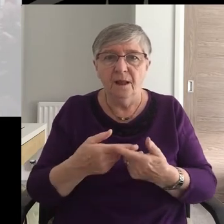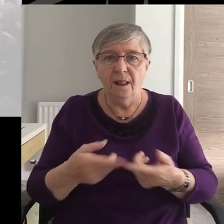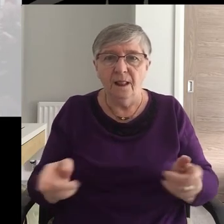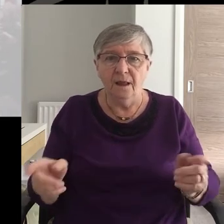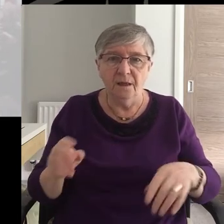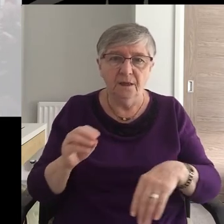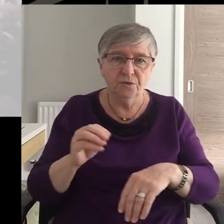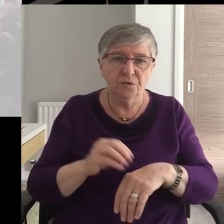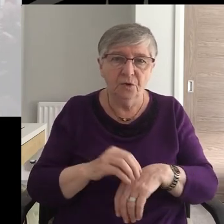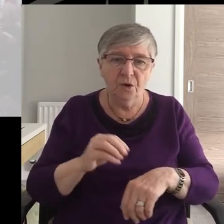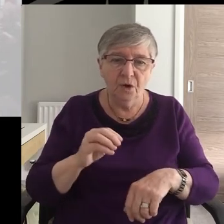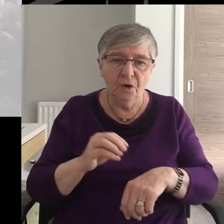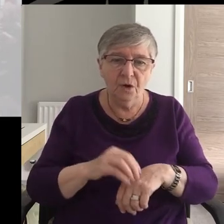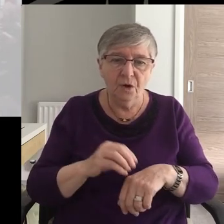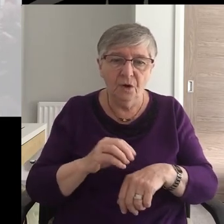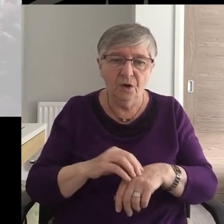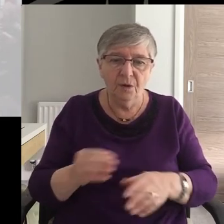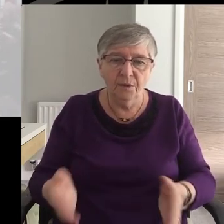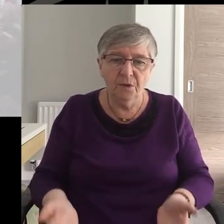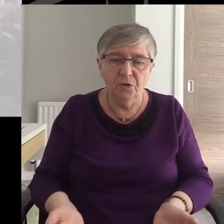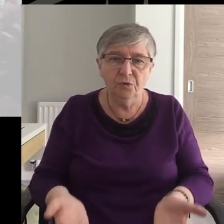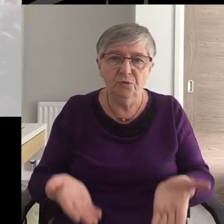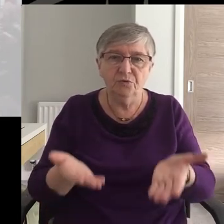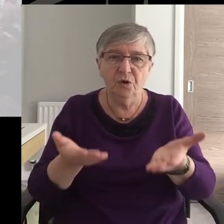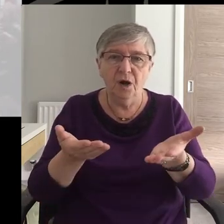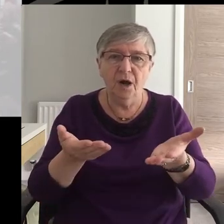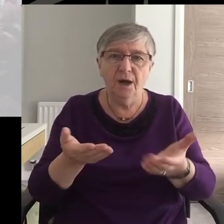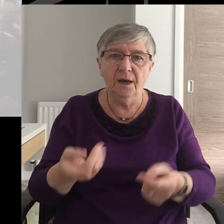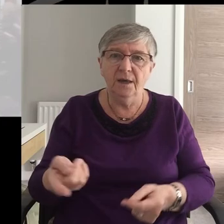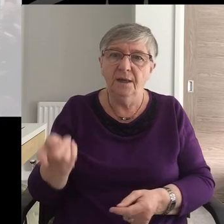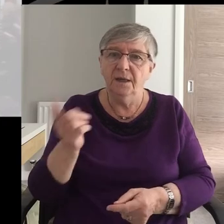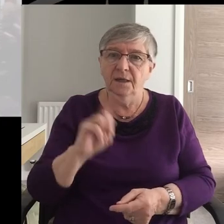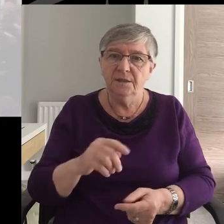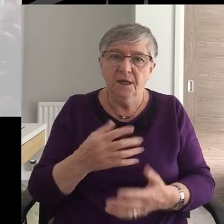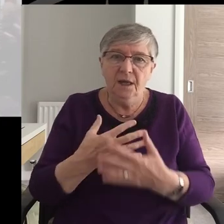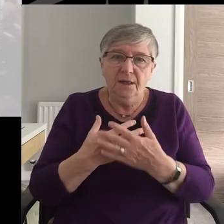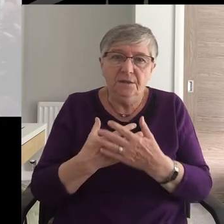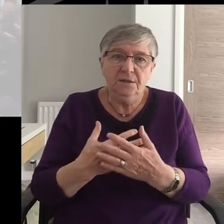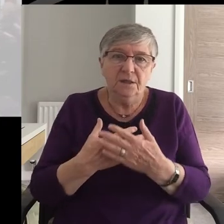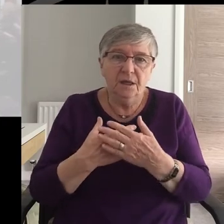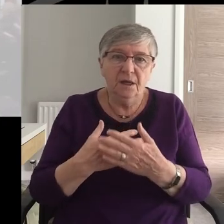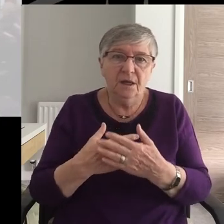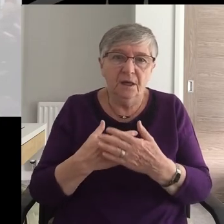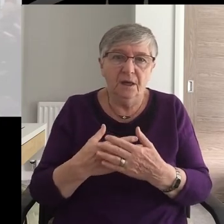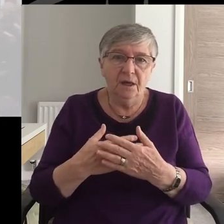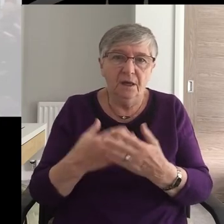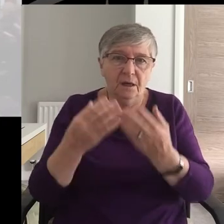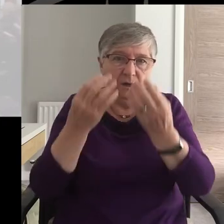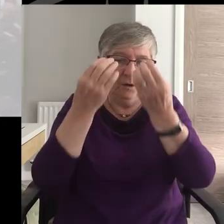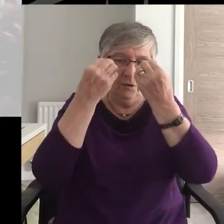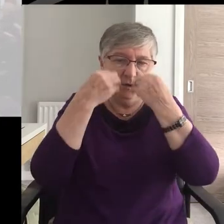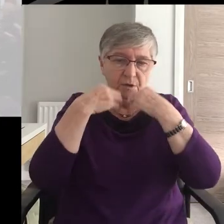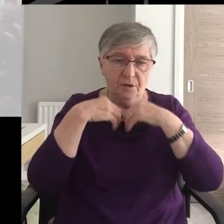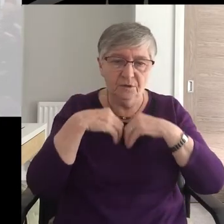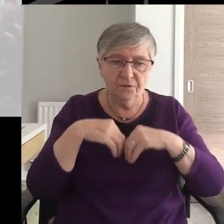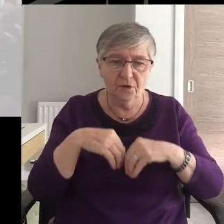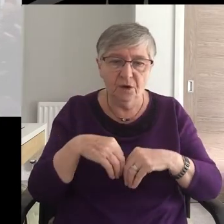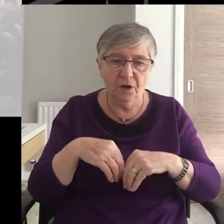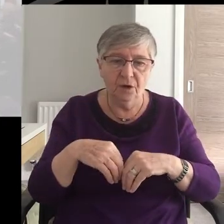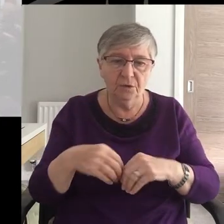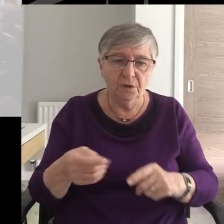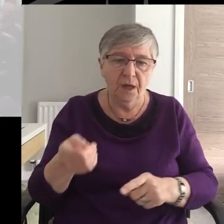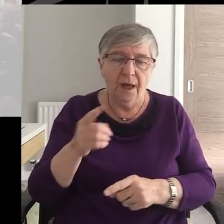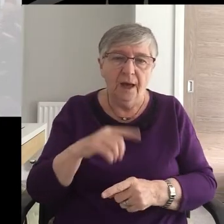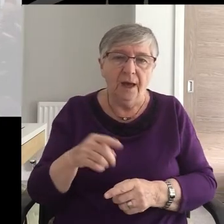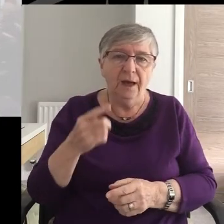With the heart of Christ And terror's